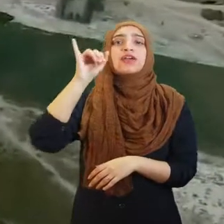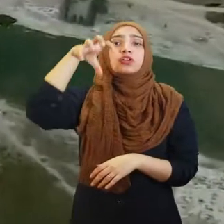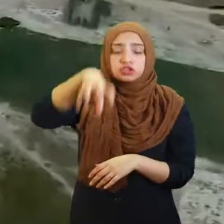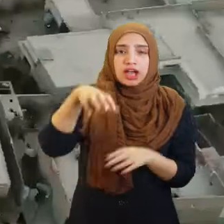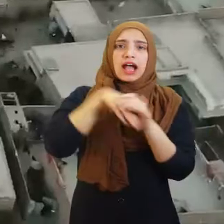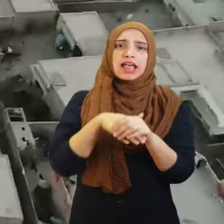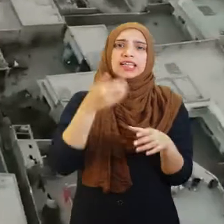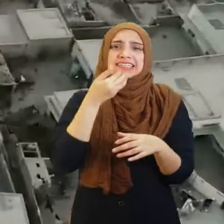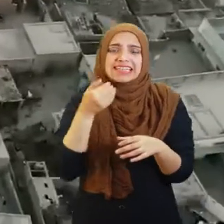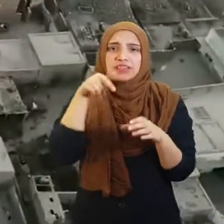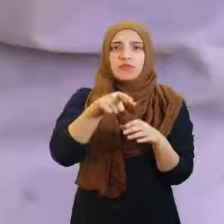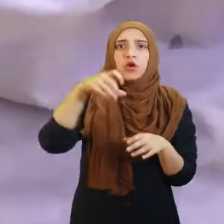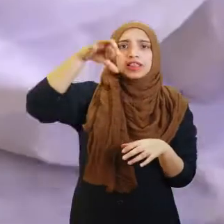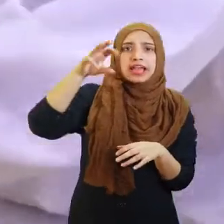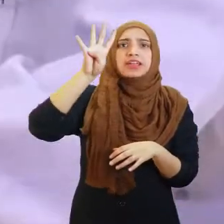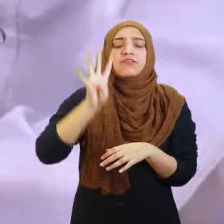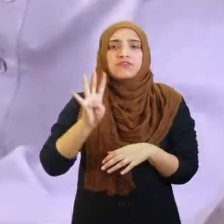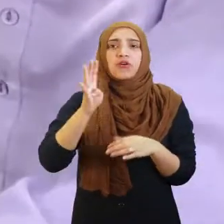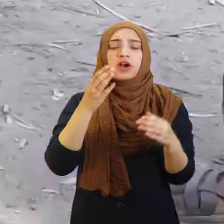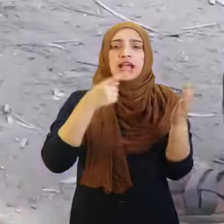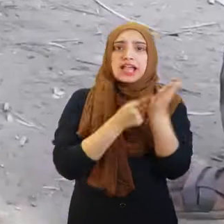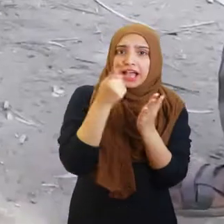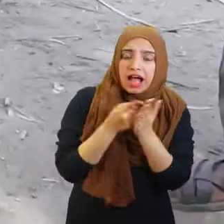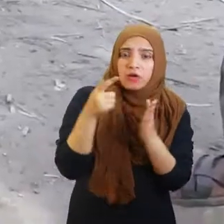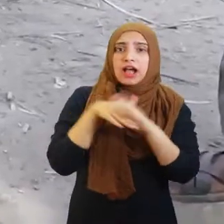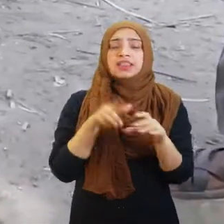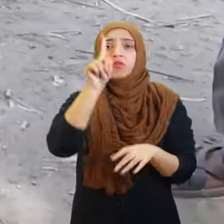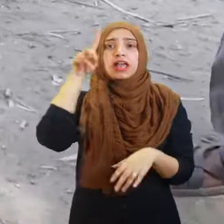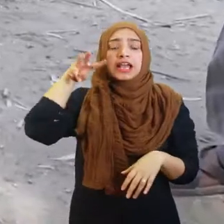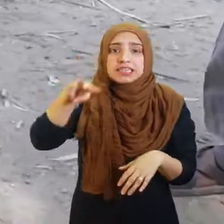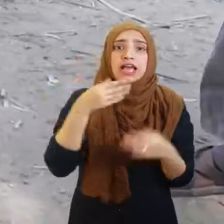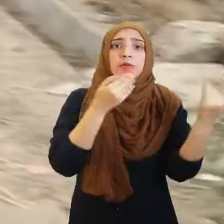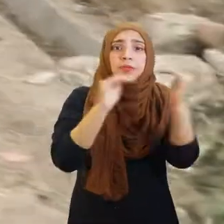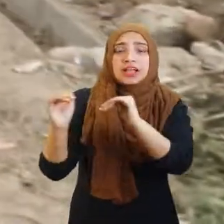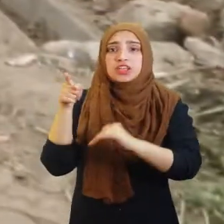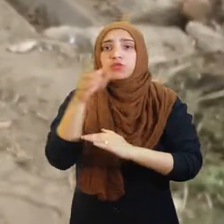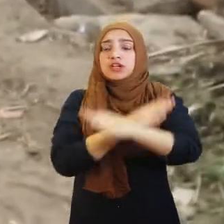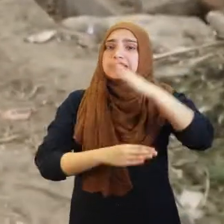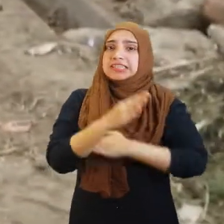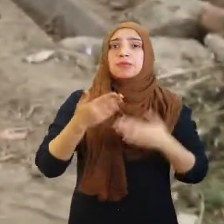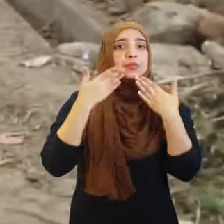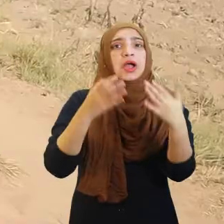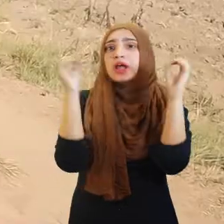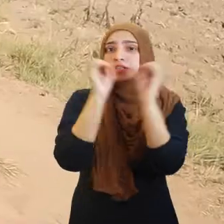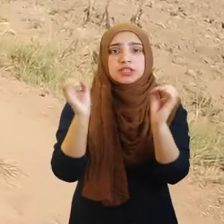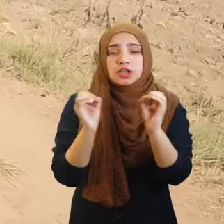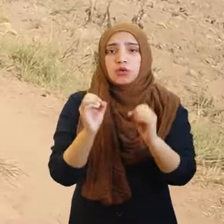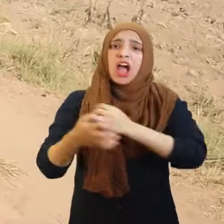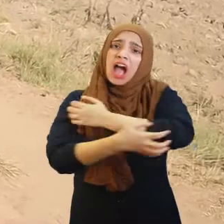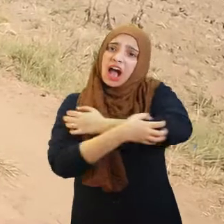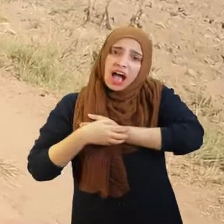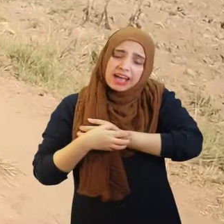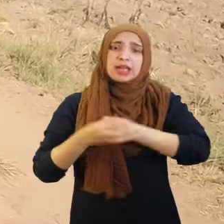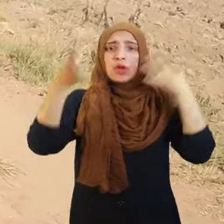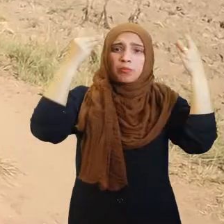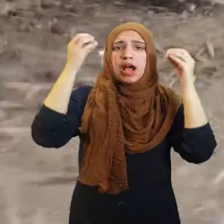94 villages with almost 1000 children with disabilities in the area. Poverty, lack of awareness,